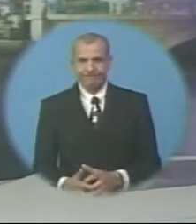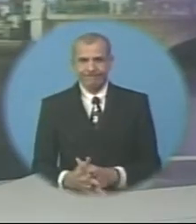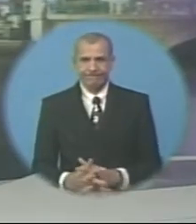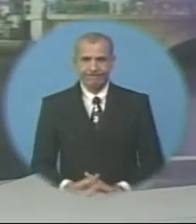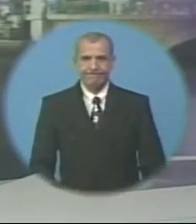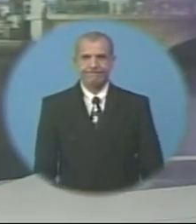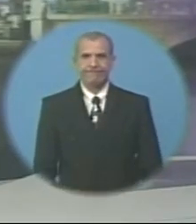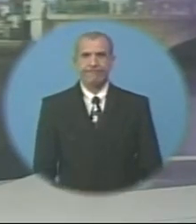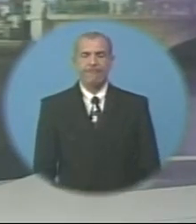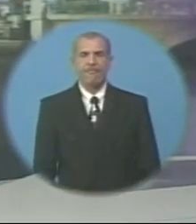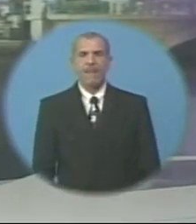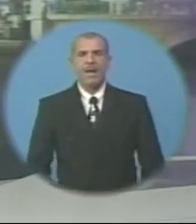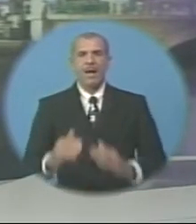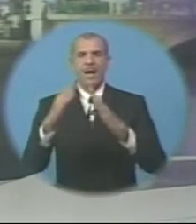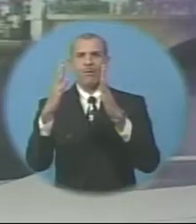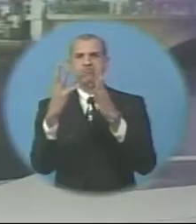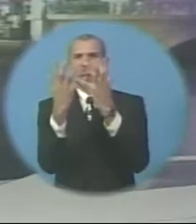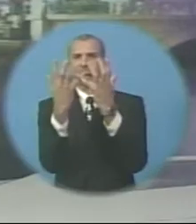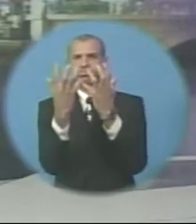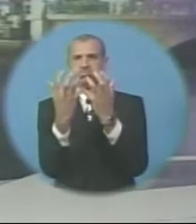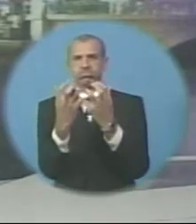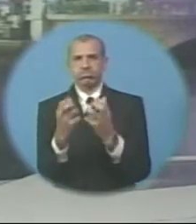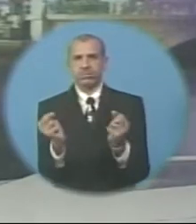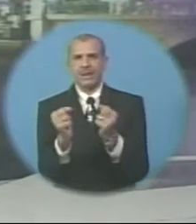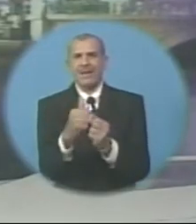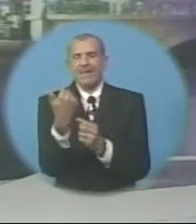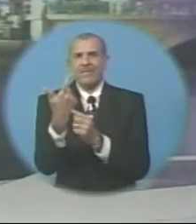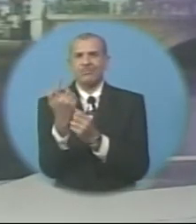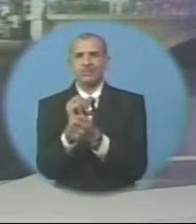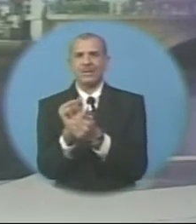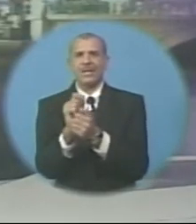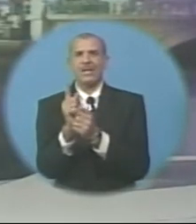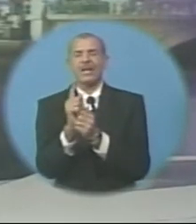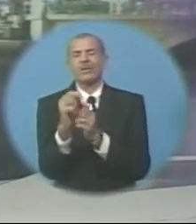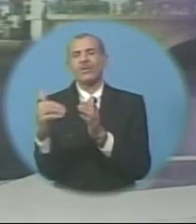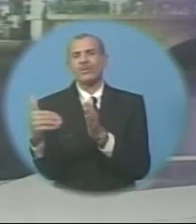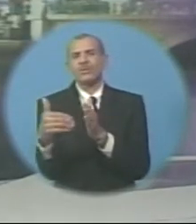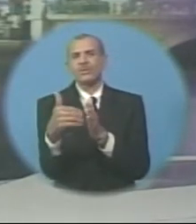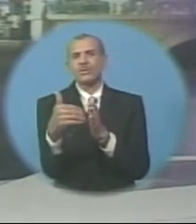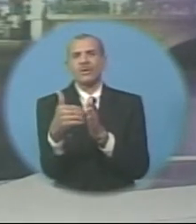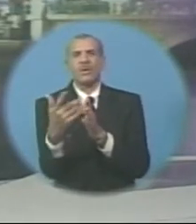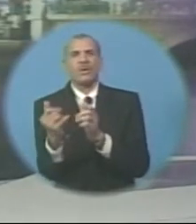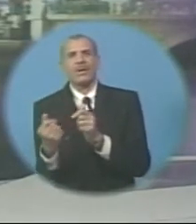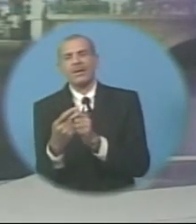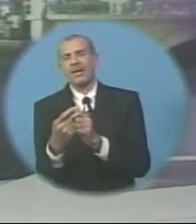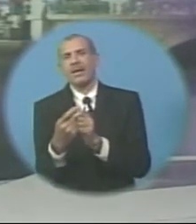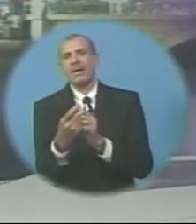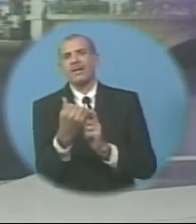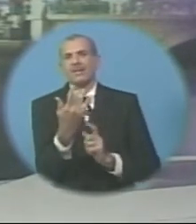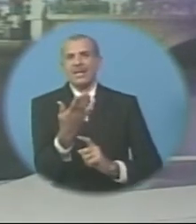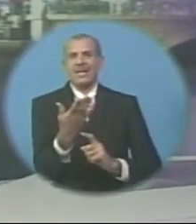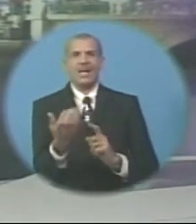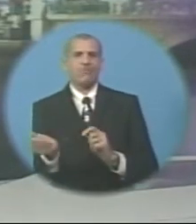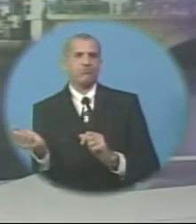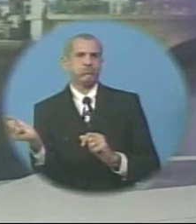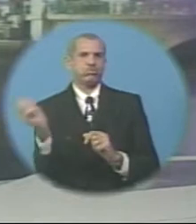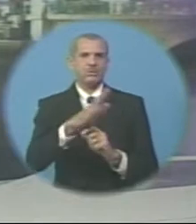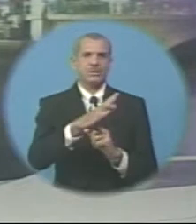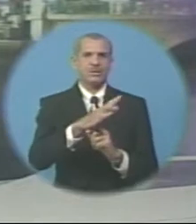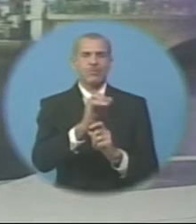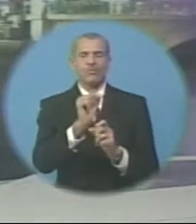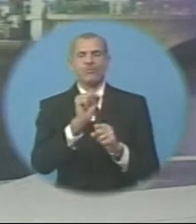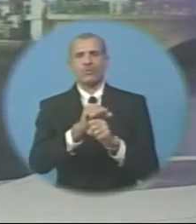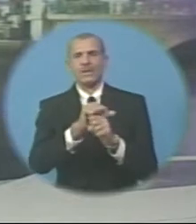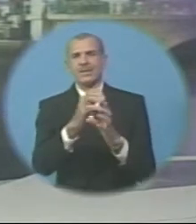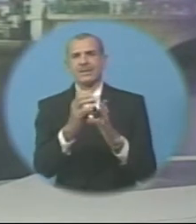A house was destroyed and another damage which led to a stone-throwing incident resulting in a man fleeing to safety. Our Lisa